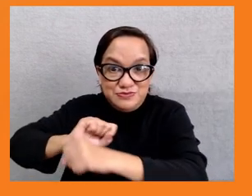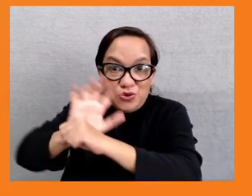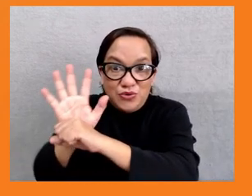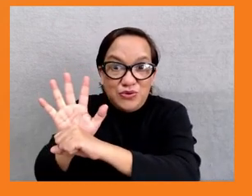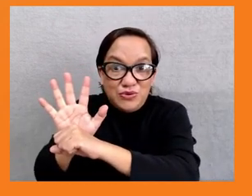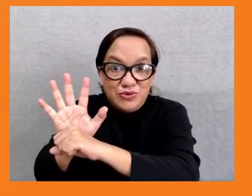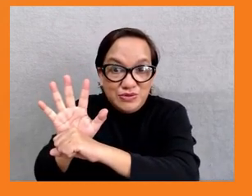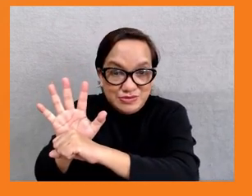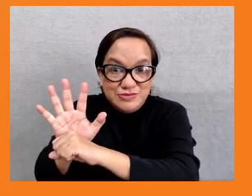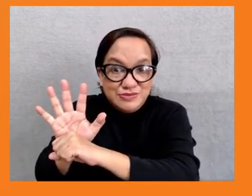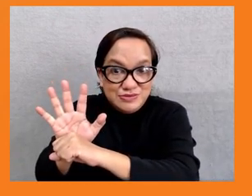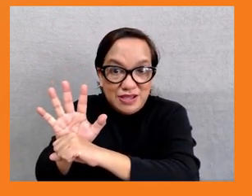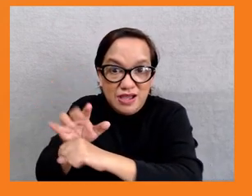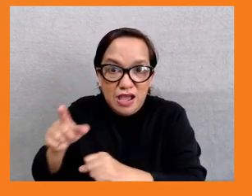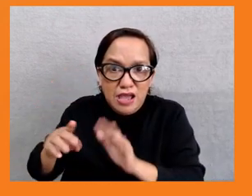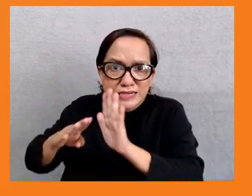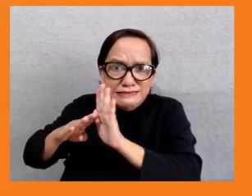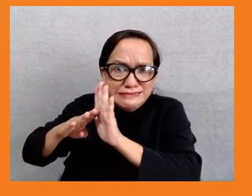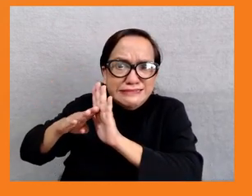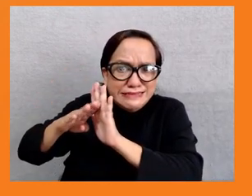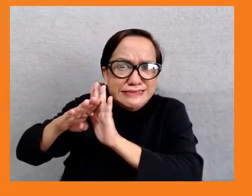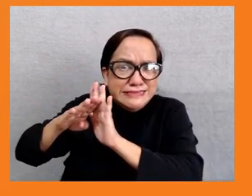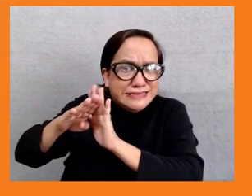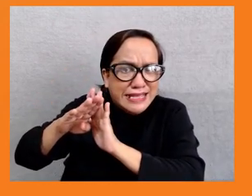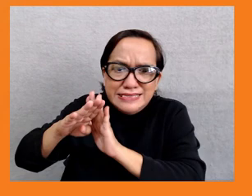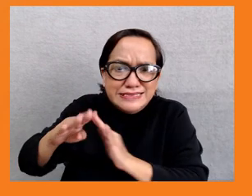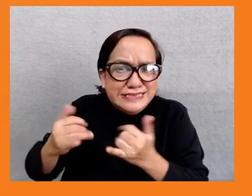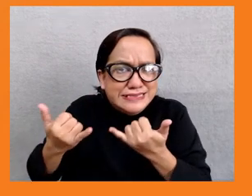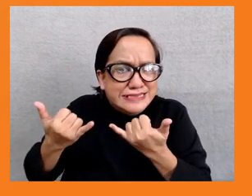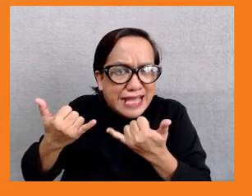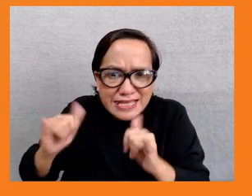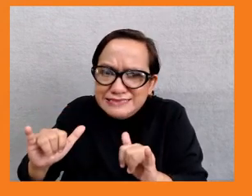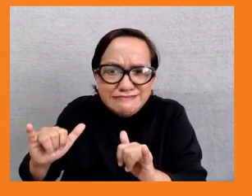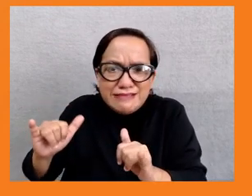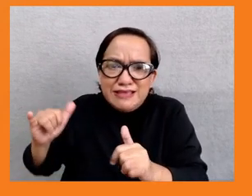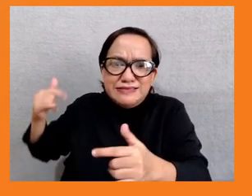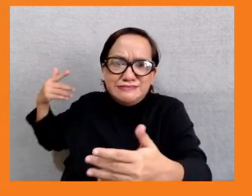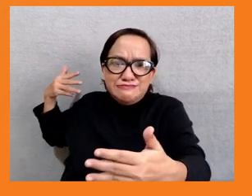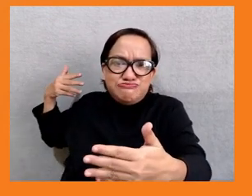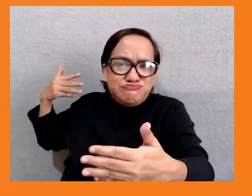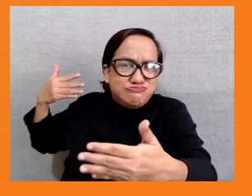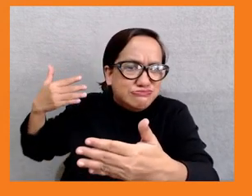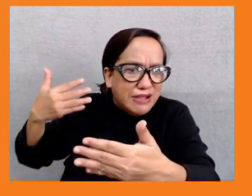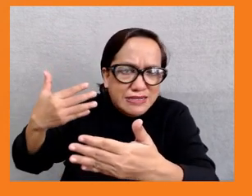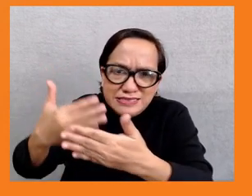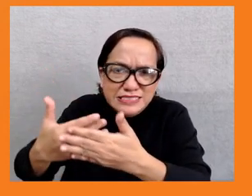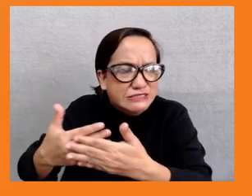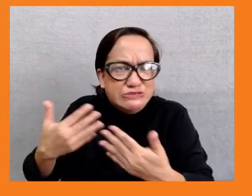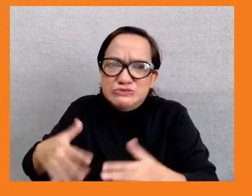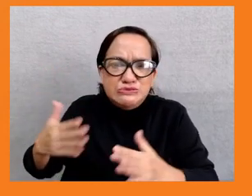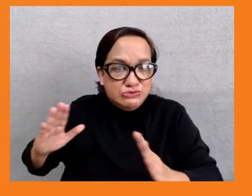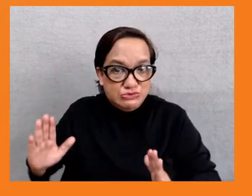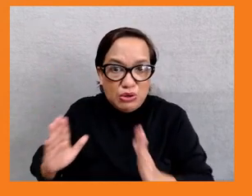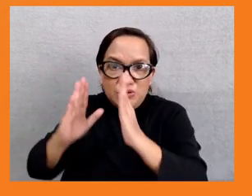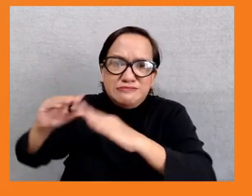if you will, pre-existing challenges remain, and there's, of course, this issue of financing or whether it can be sustainable given